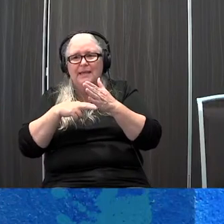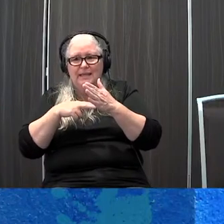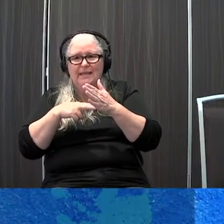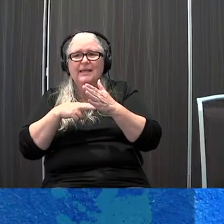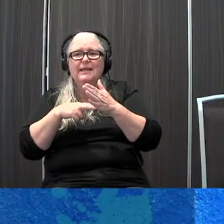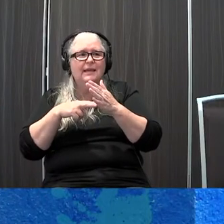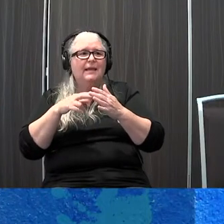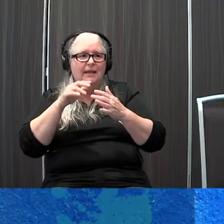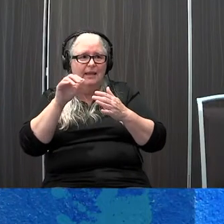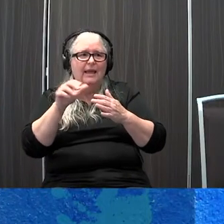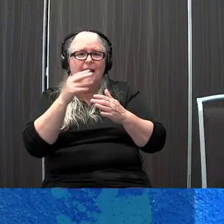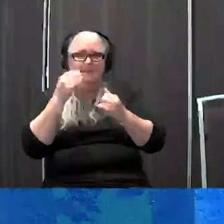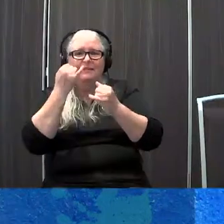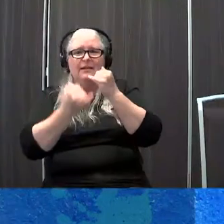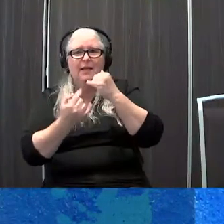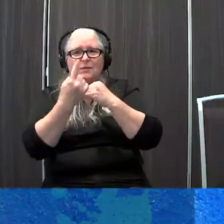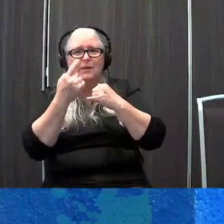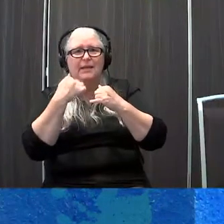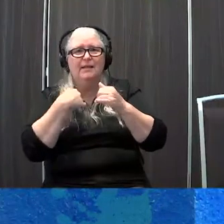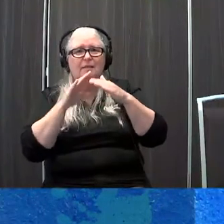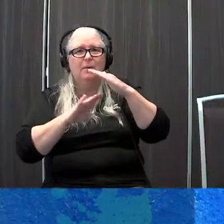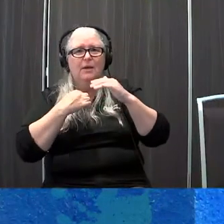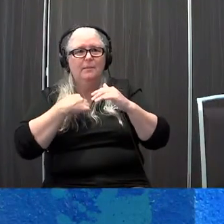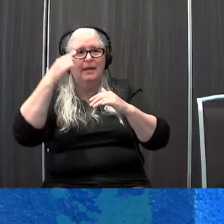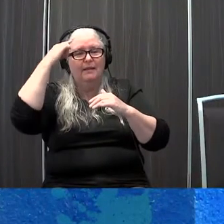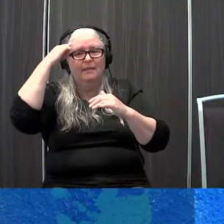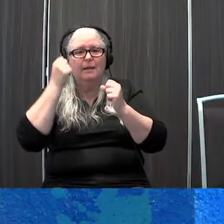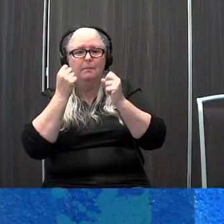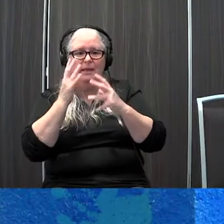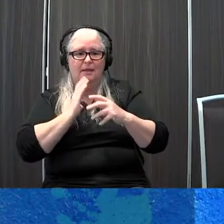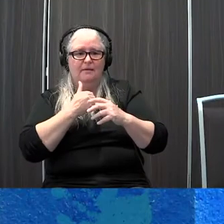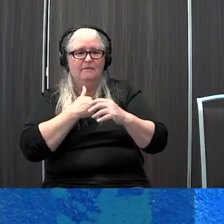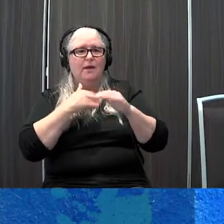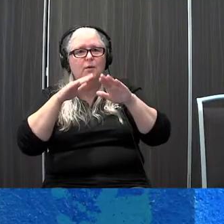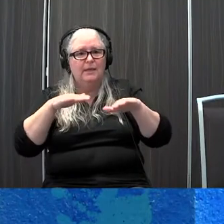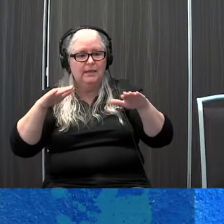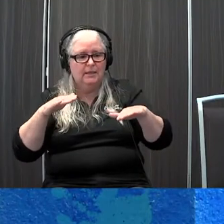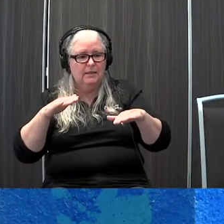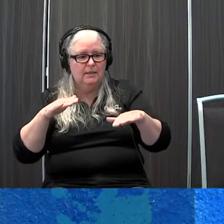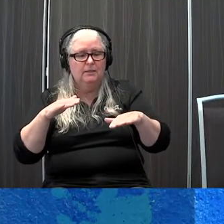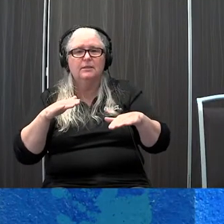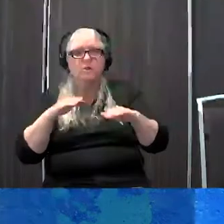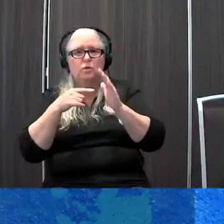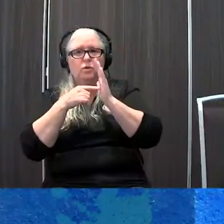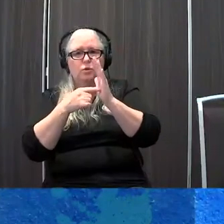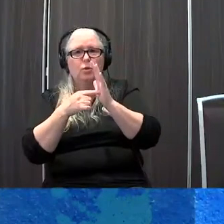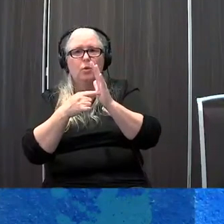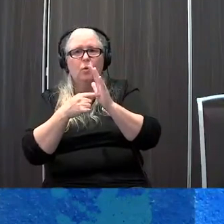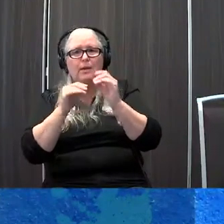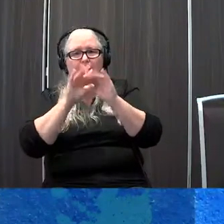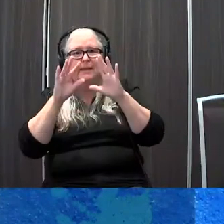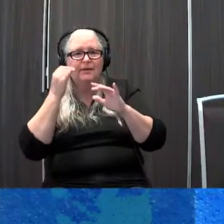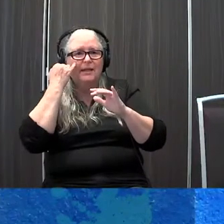and then this last quote at the bottom I think many of our kids show us clearly when a method or approach fits with them